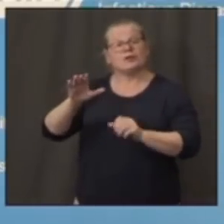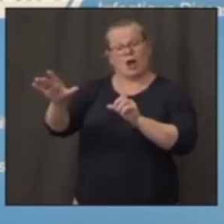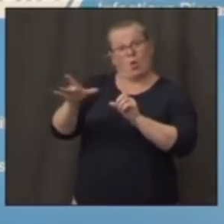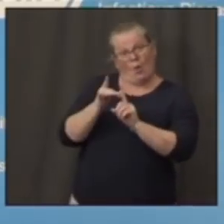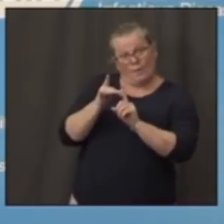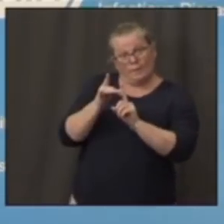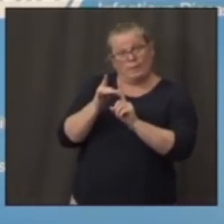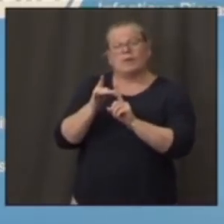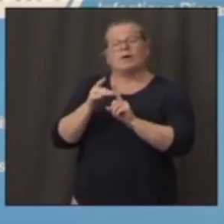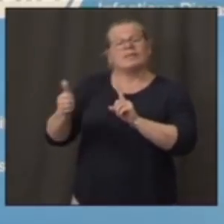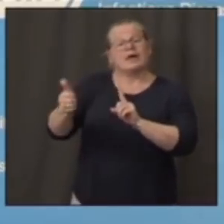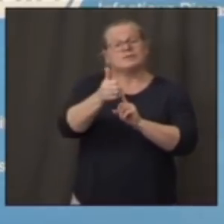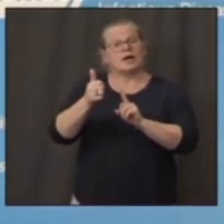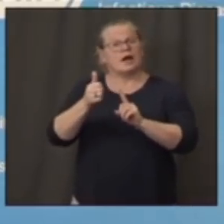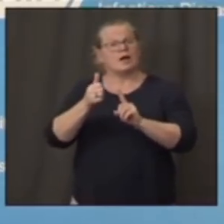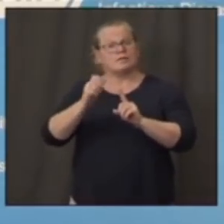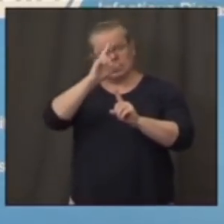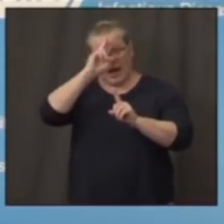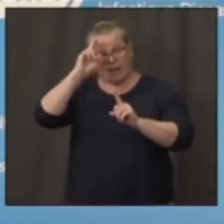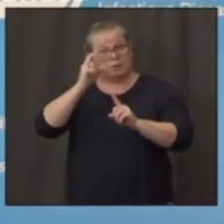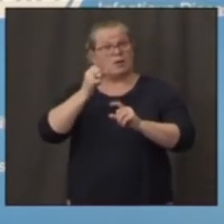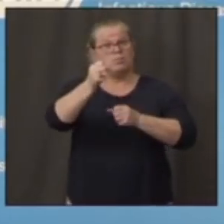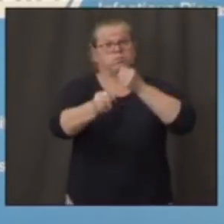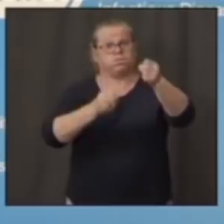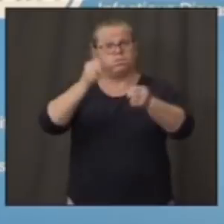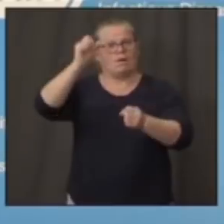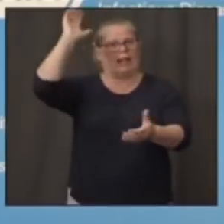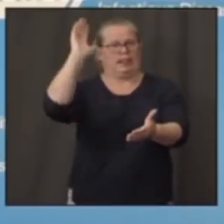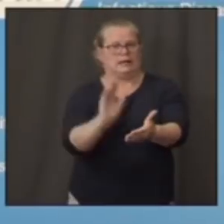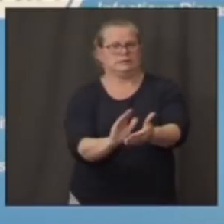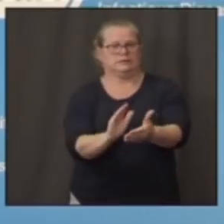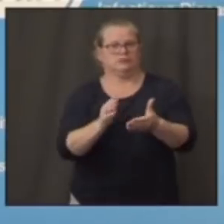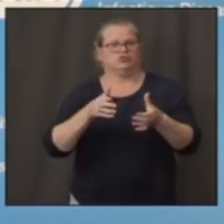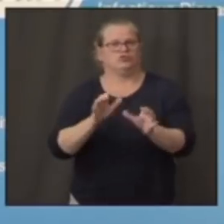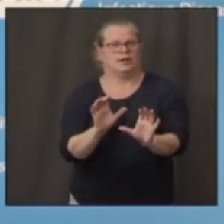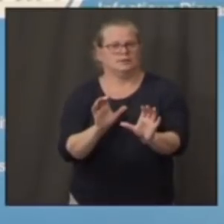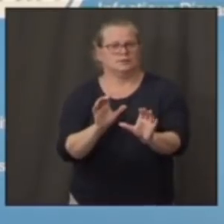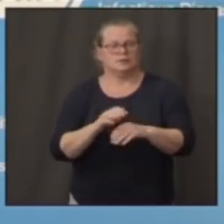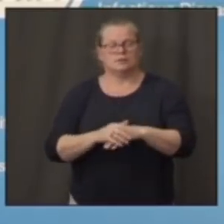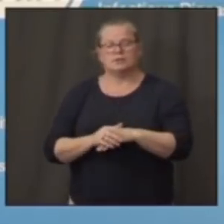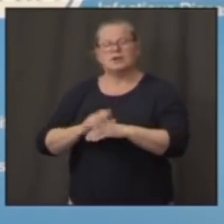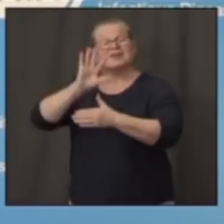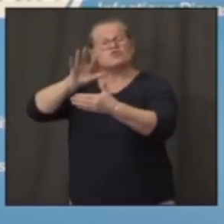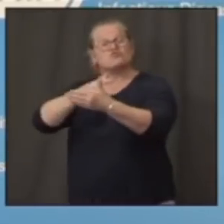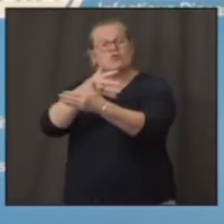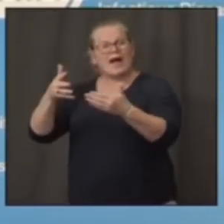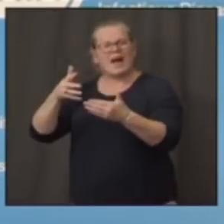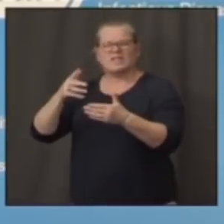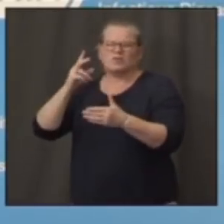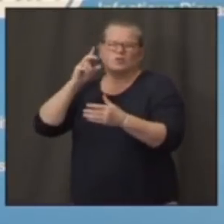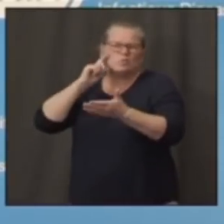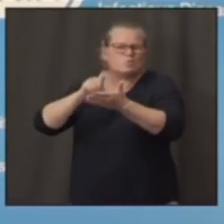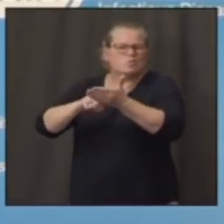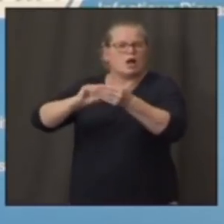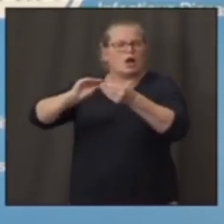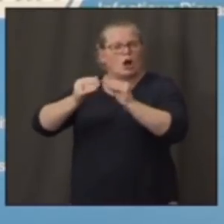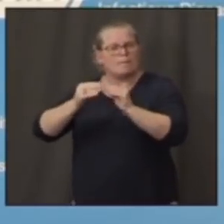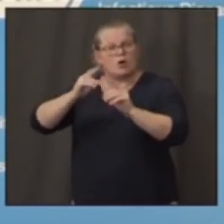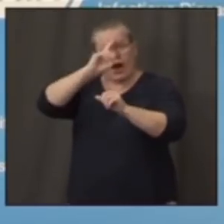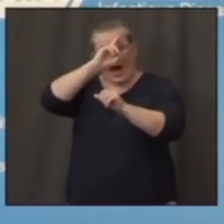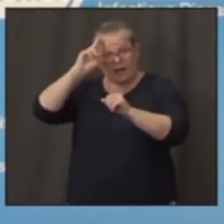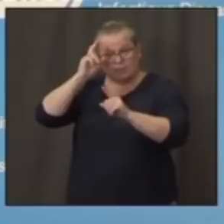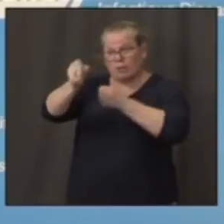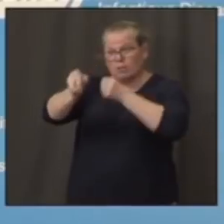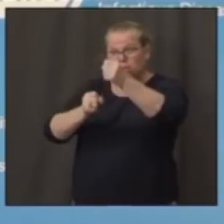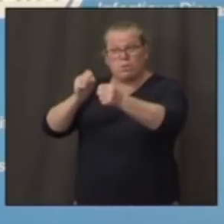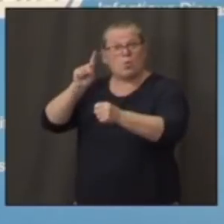you see hospitalization per 100,000. When you're dealing with children of school age, it's extremely low,